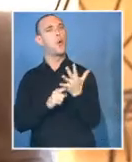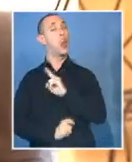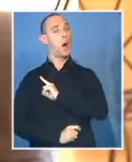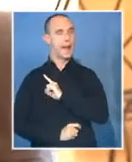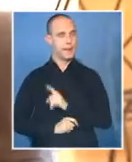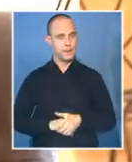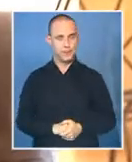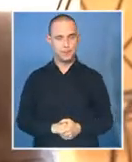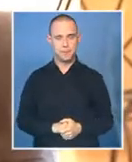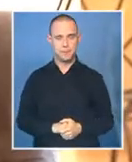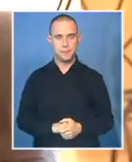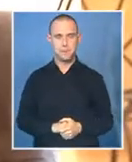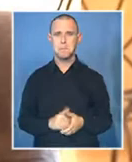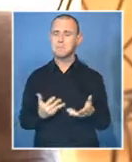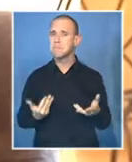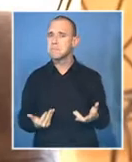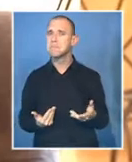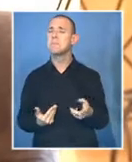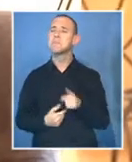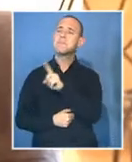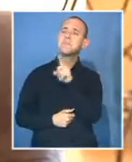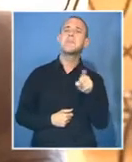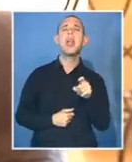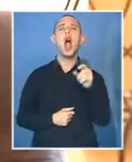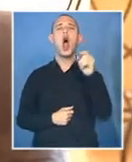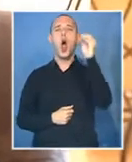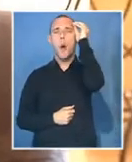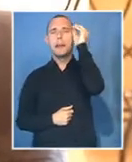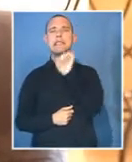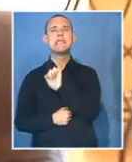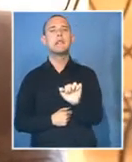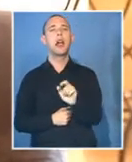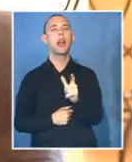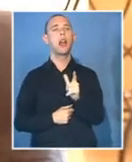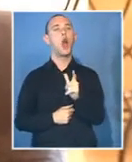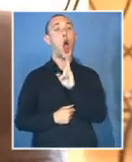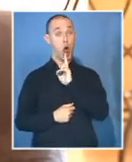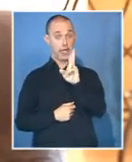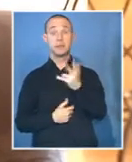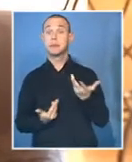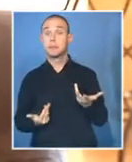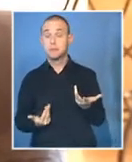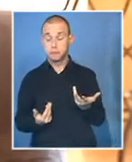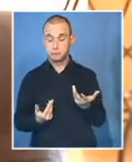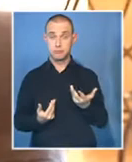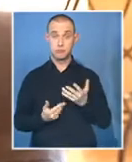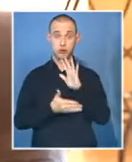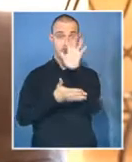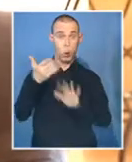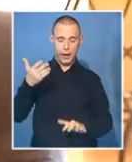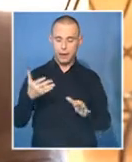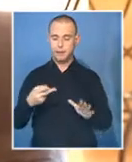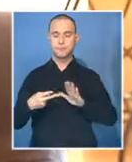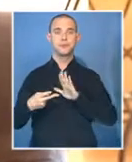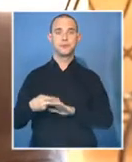You know, I think the honesty of the film, the fact that the film takes Madiba's story from a child as an eight-year-old